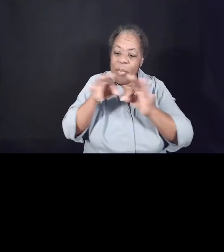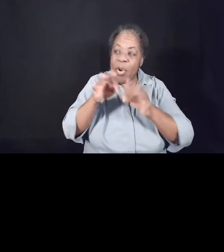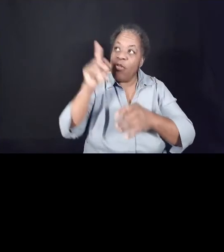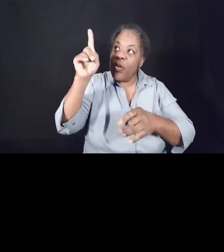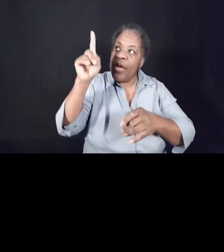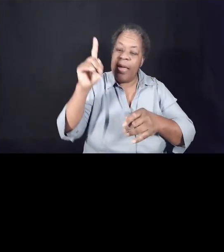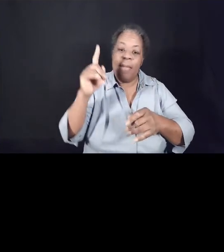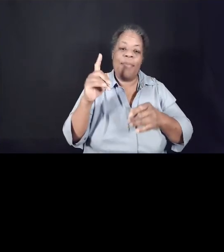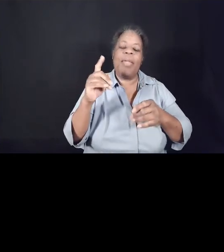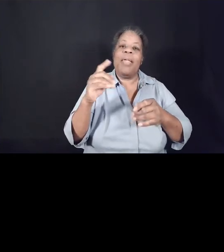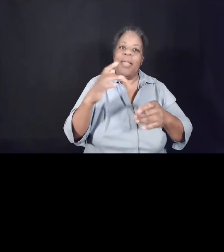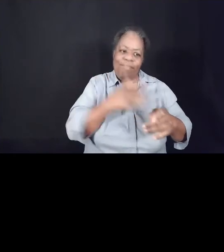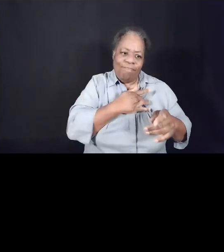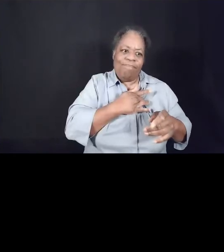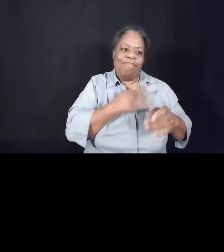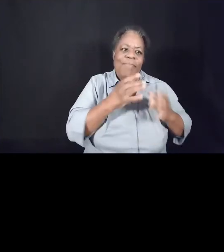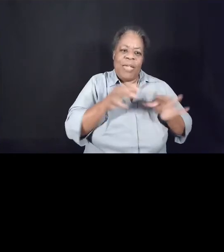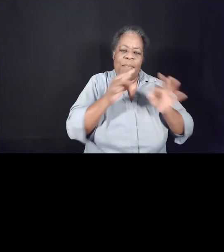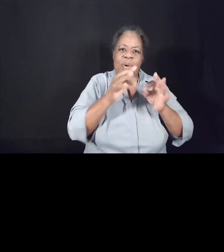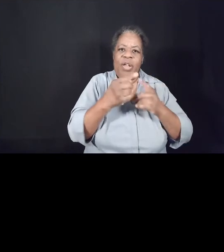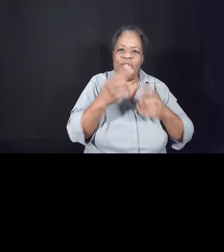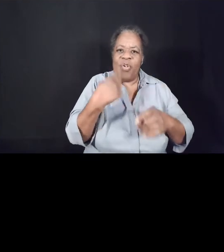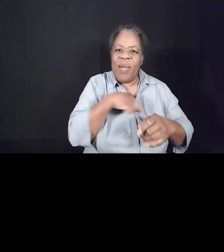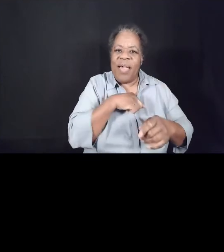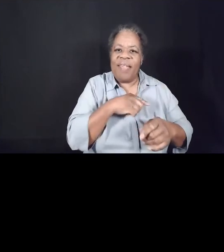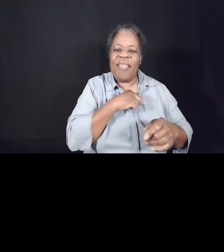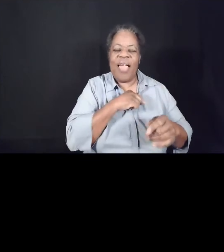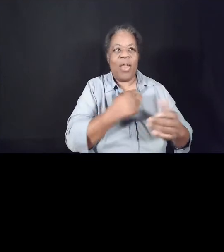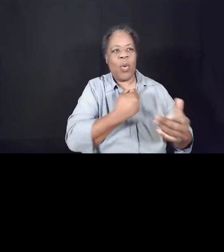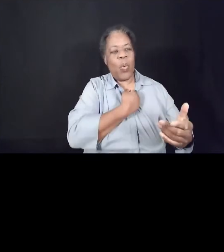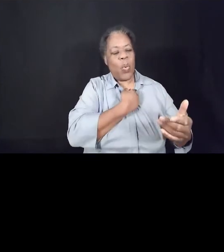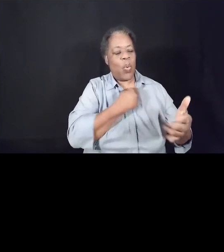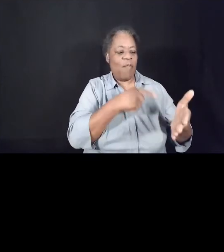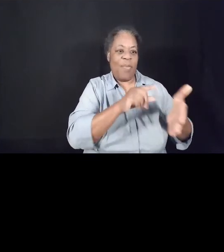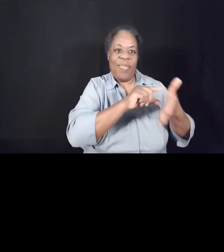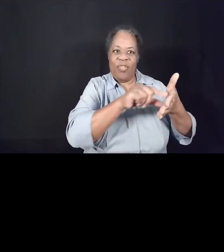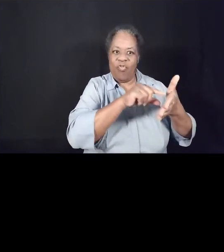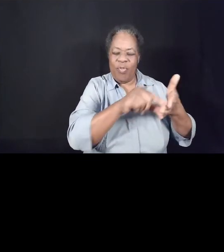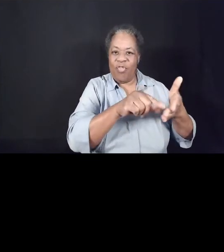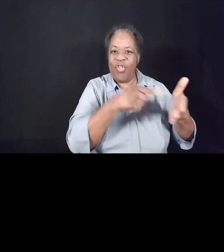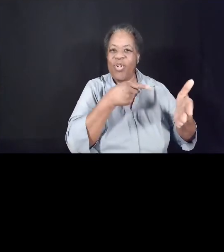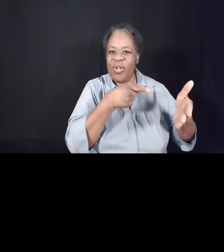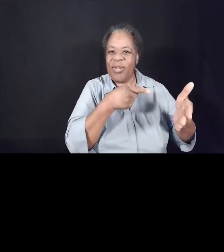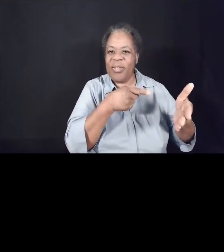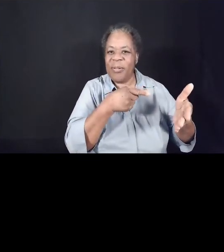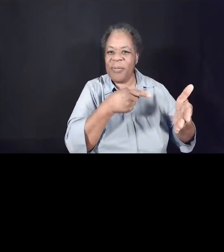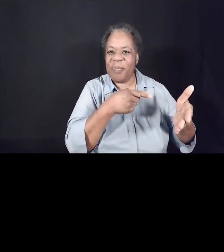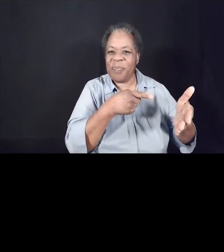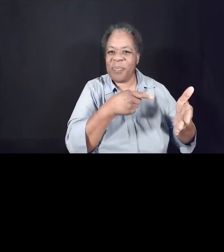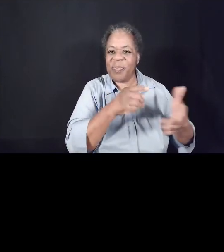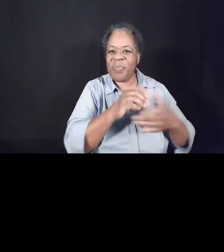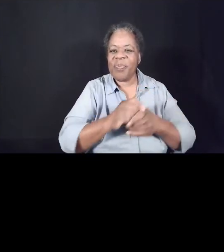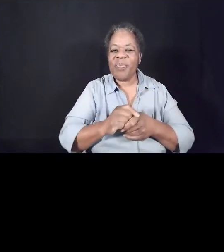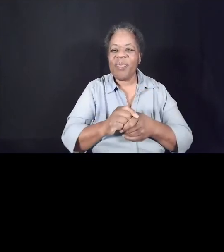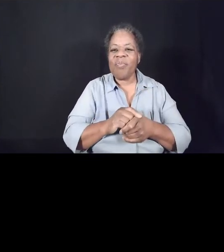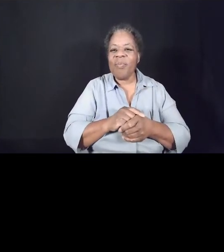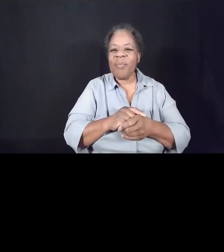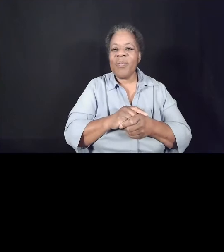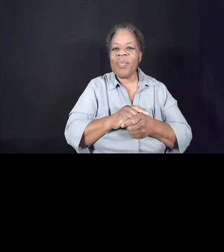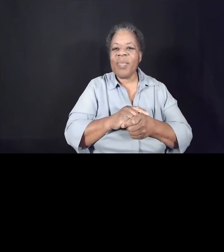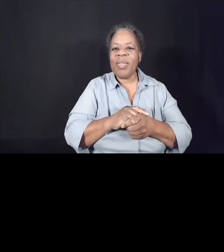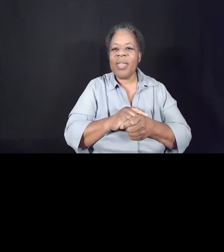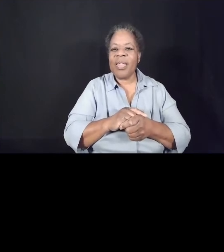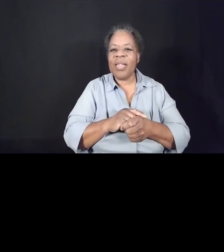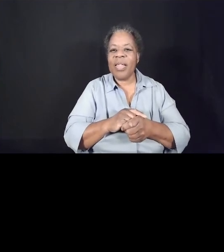So that's what kind of struck me from this particular passage. Well, you know, we really